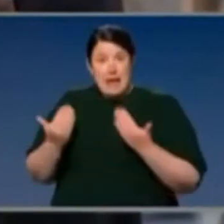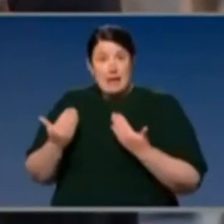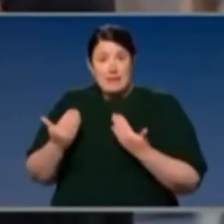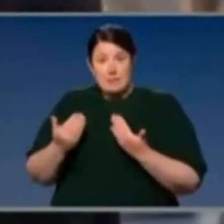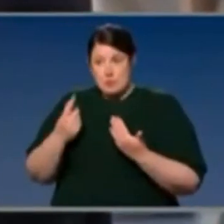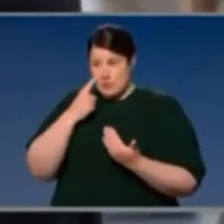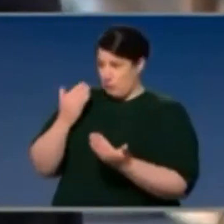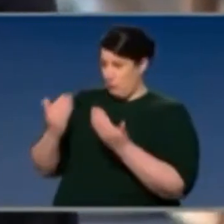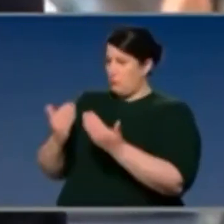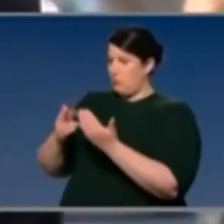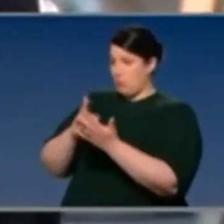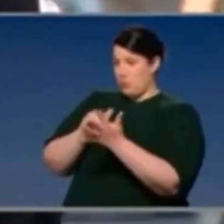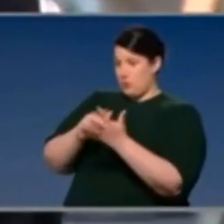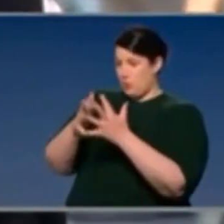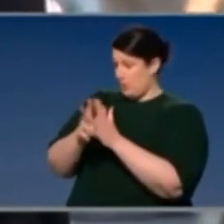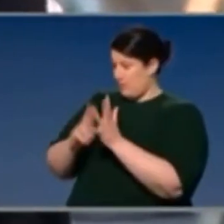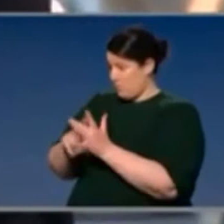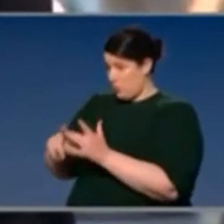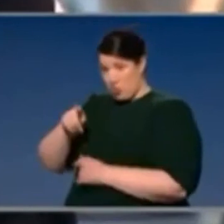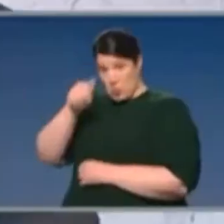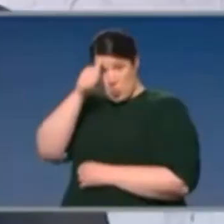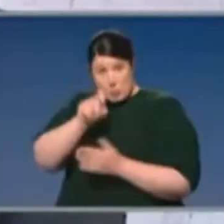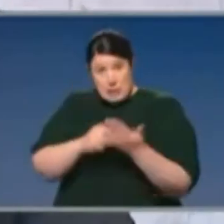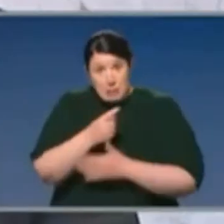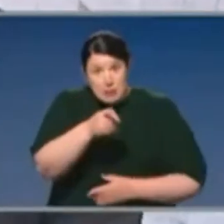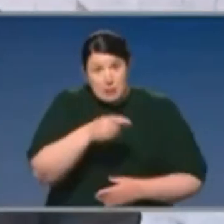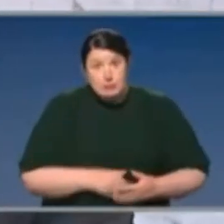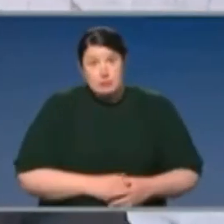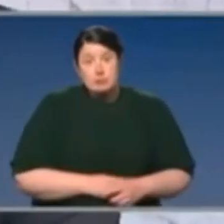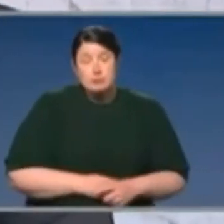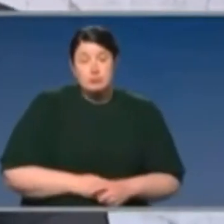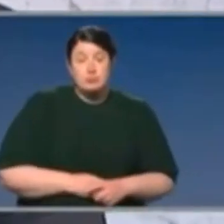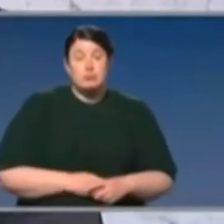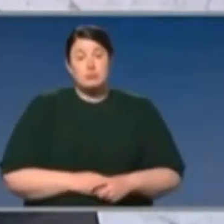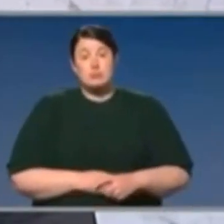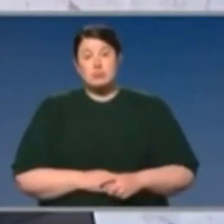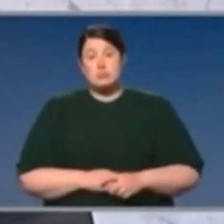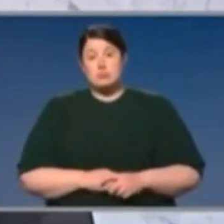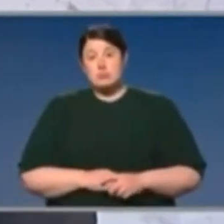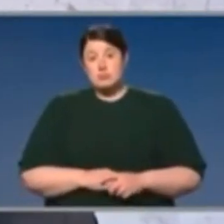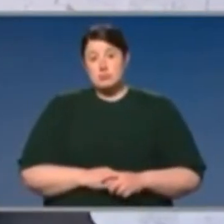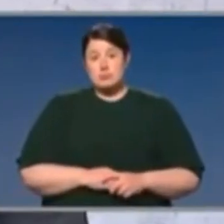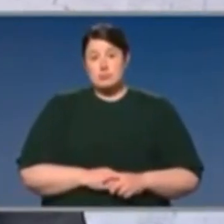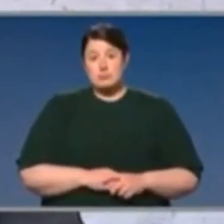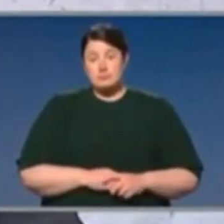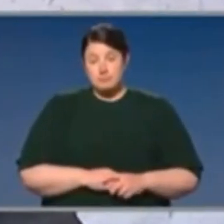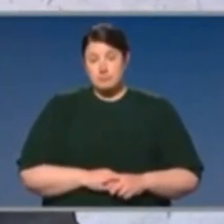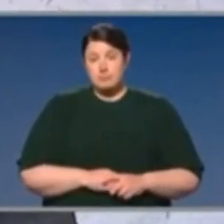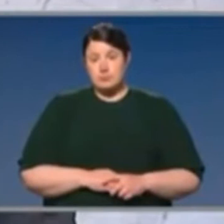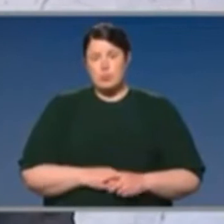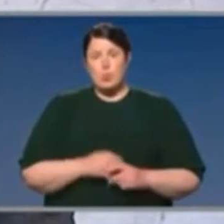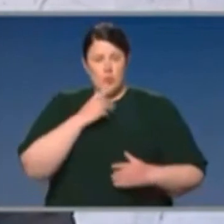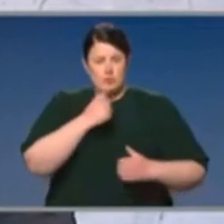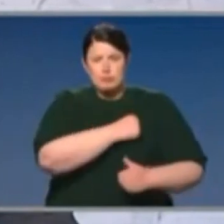day, so that you can see the differences between the two? Do you have a clear idea of what's going on in Victoria? I mean, Brendan, I want to comment on this as well. When Commodore Hill